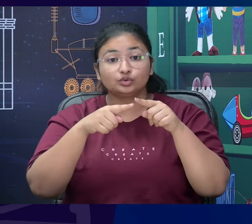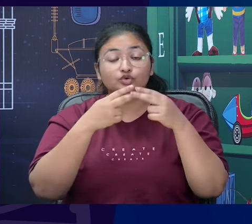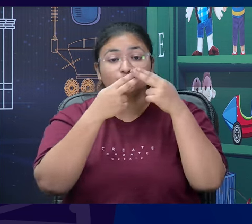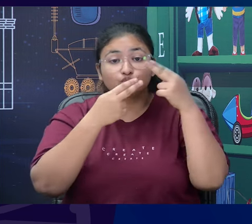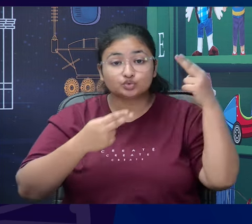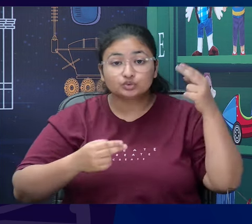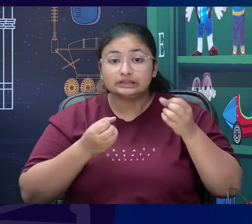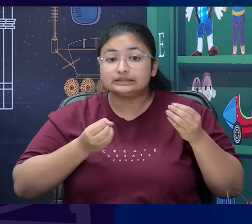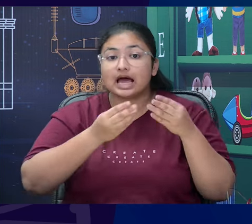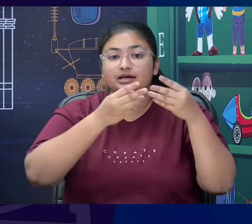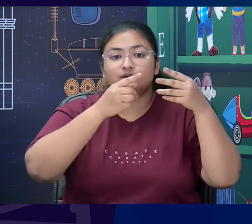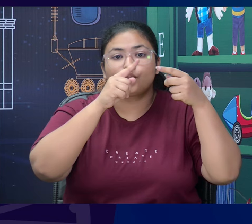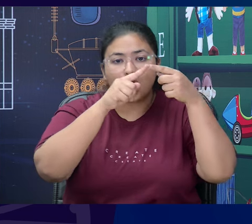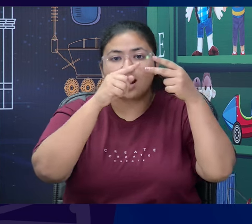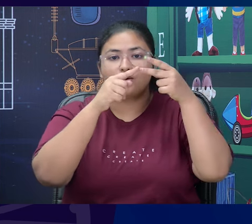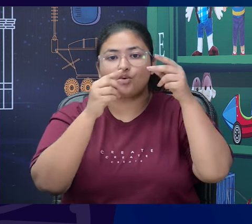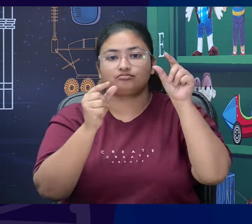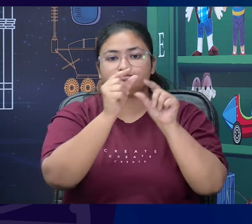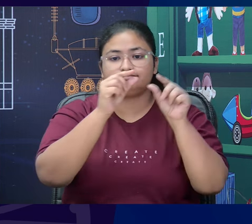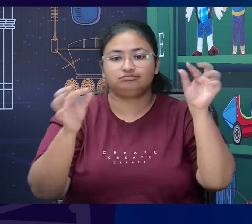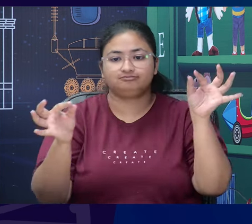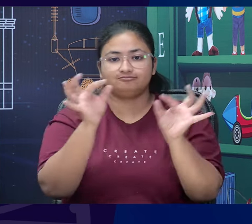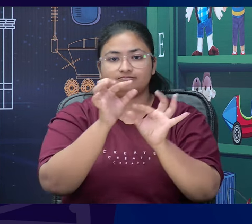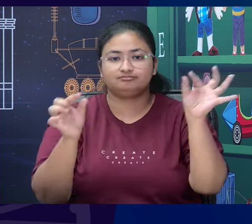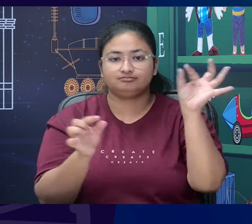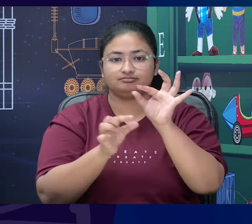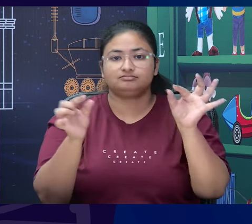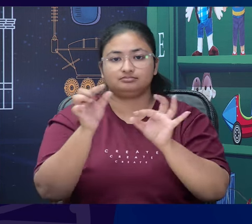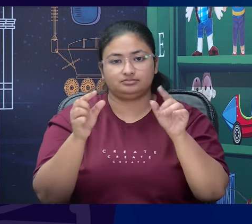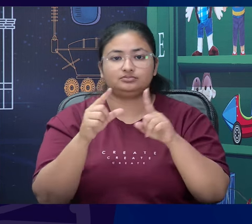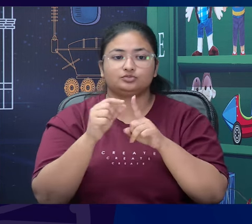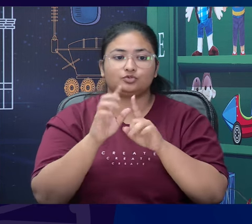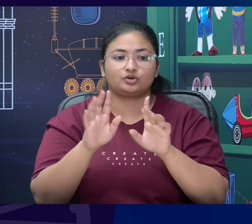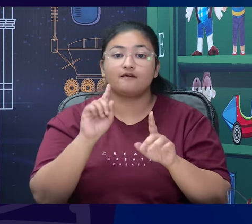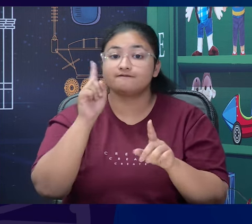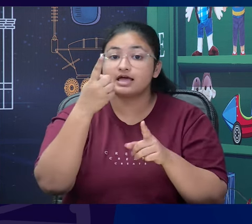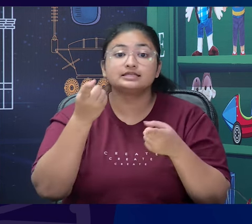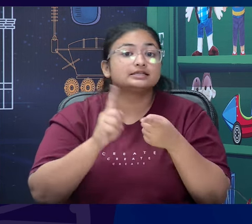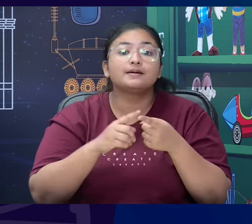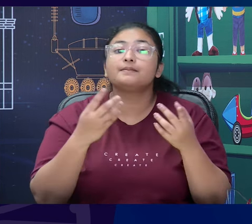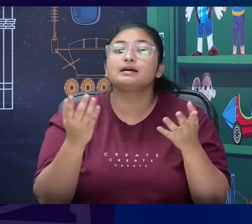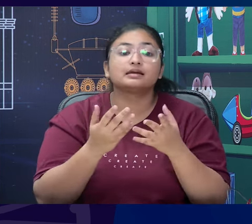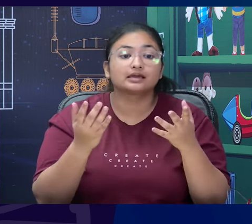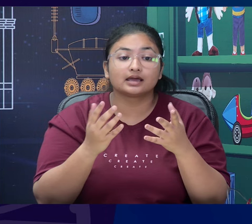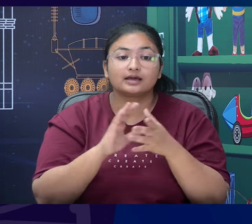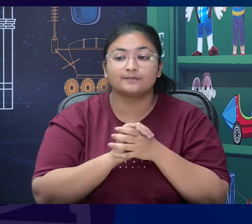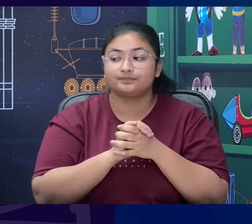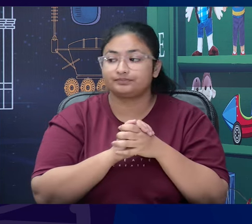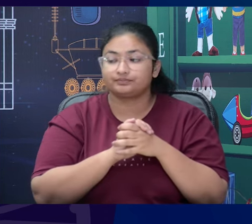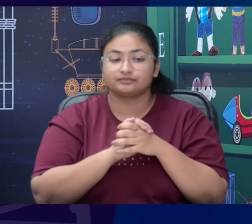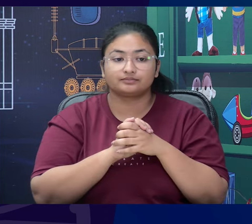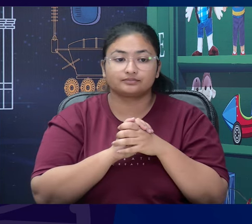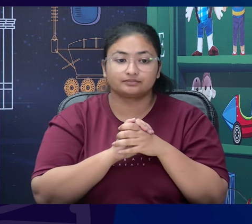we know that this is not the first thing that happens. So, what do you think is the first thing that happens? Fowler feels